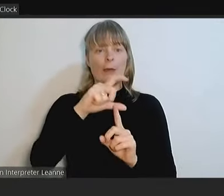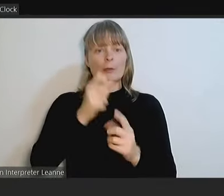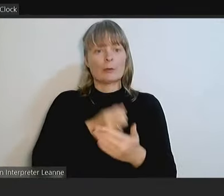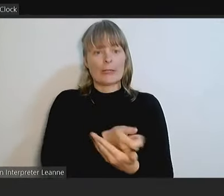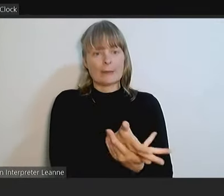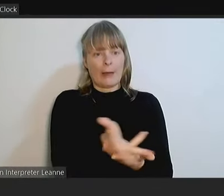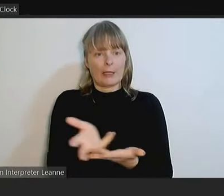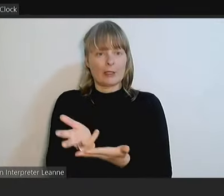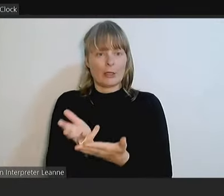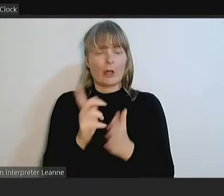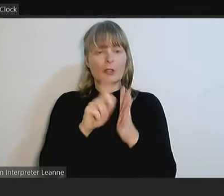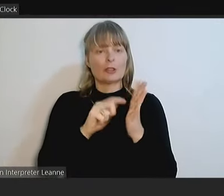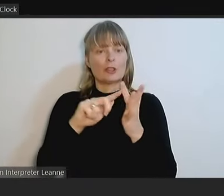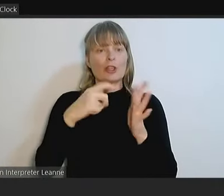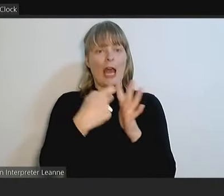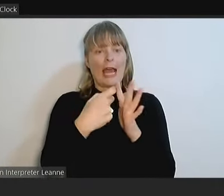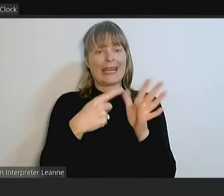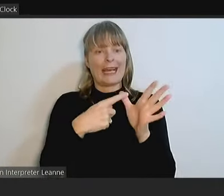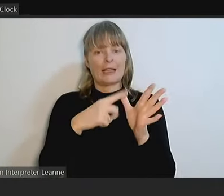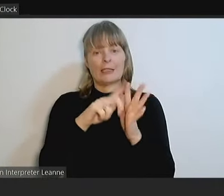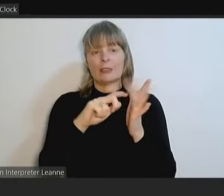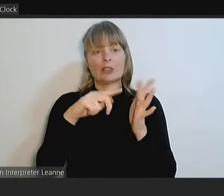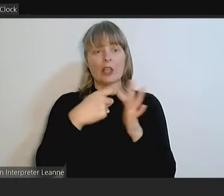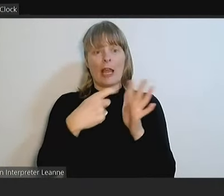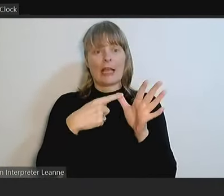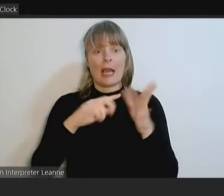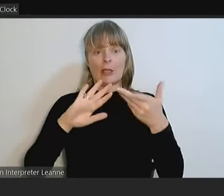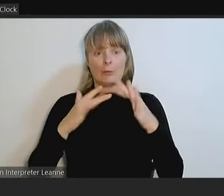Jacinta Jacinta Community Centre. Thank you.